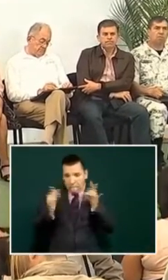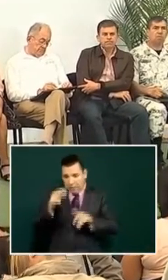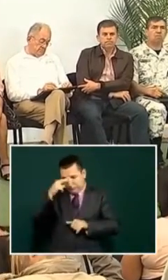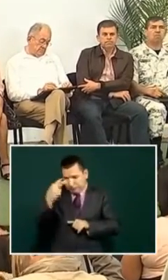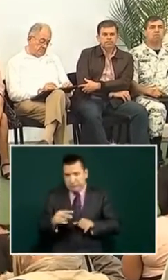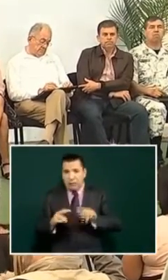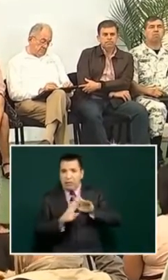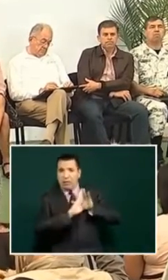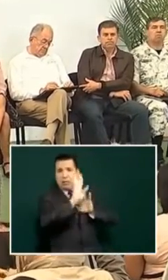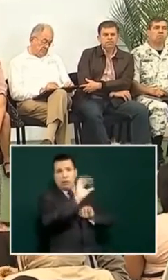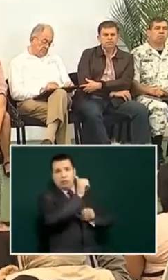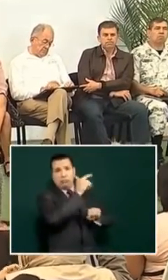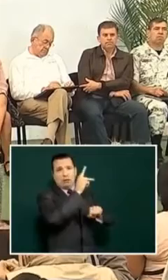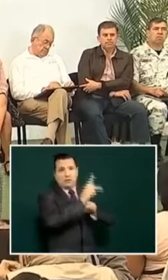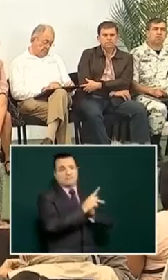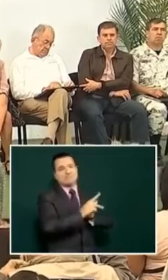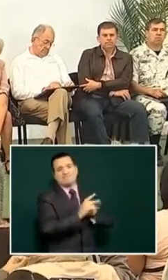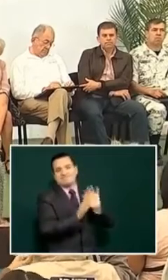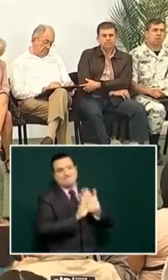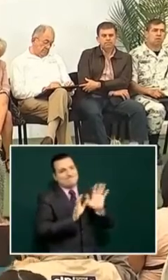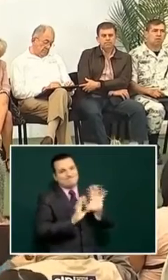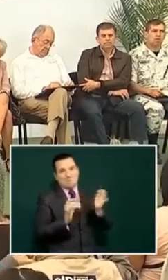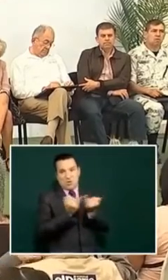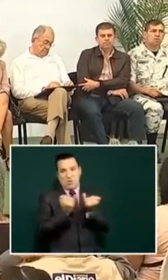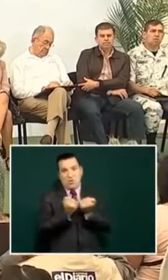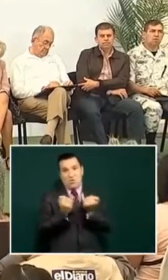that are now on the other side of this